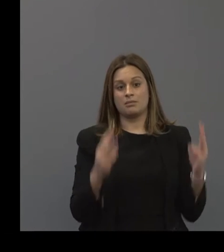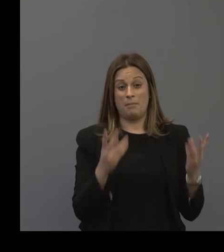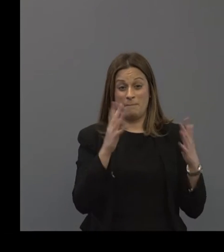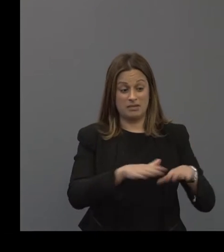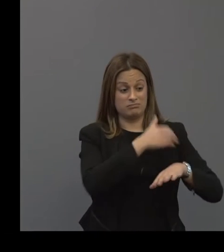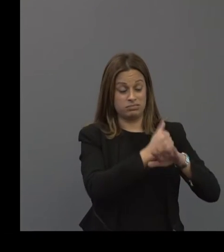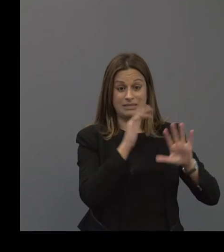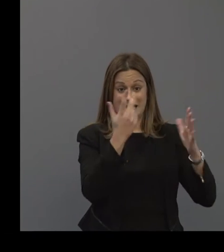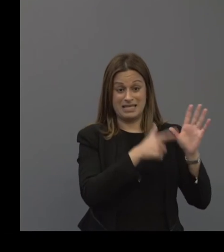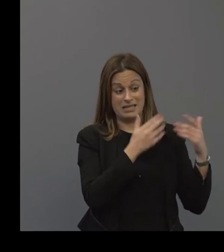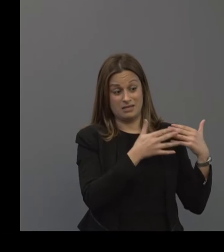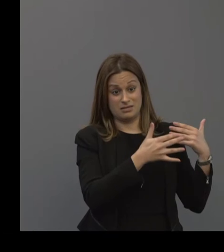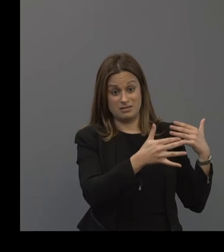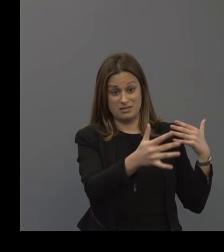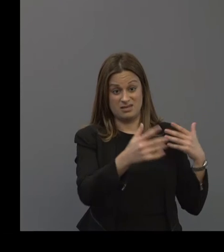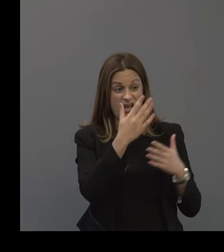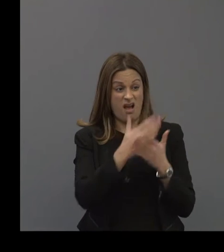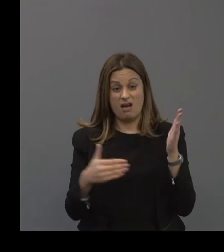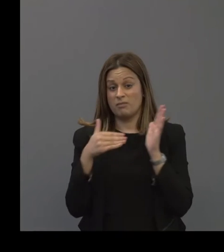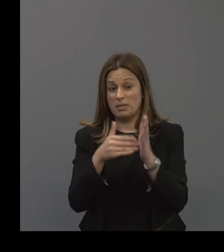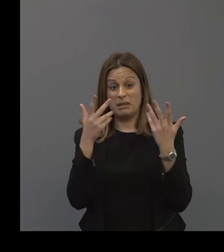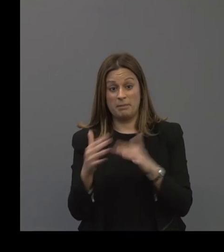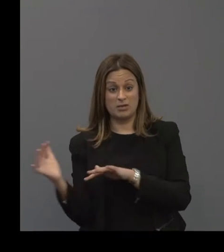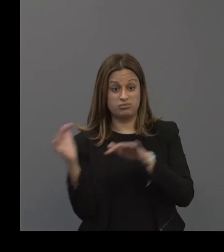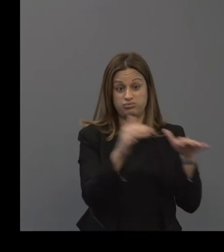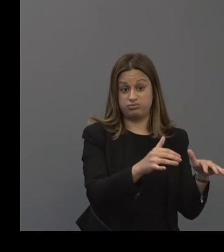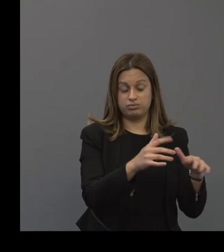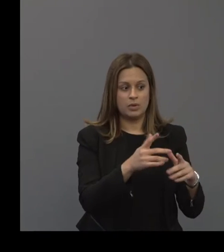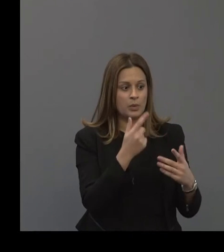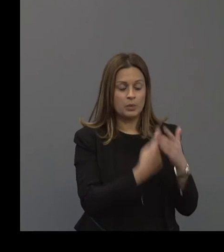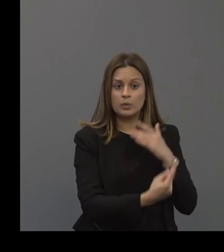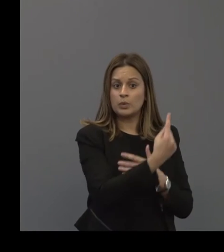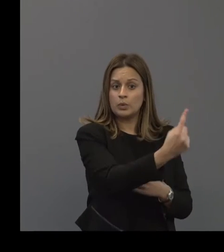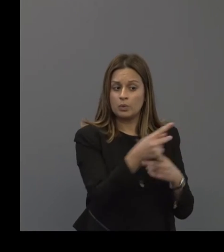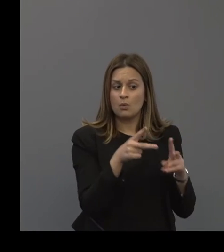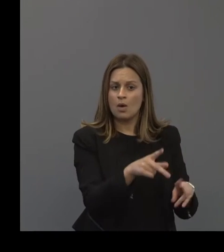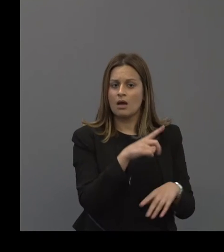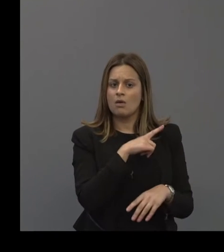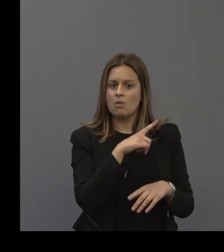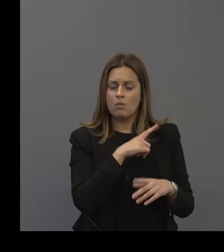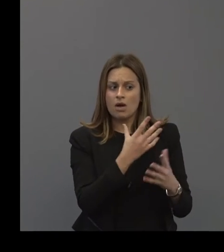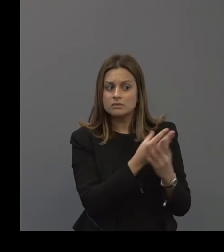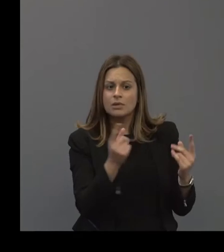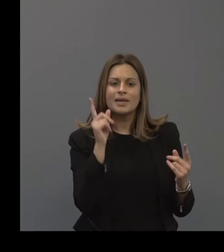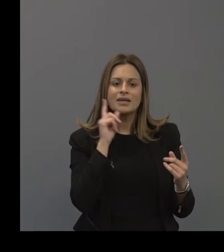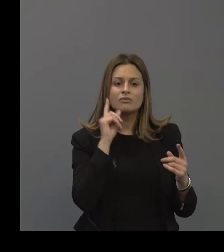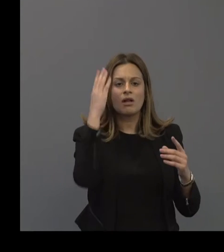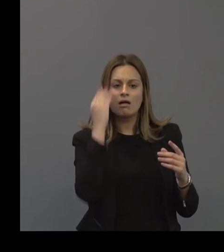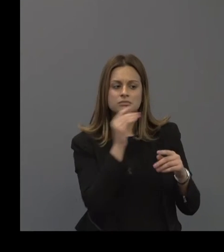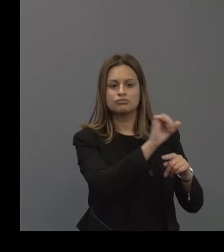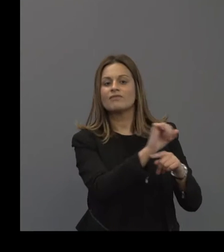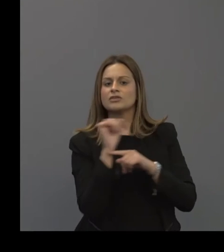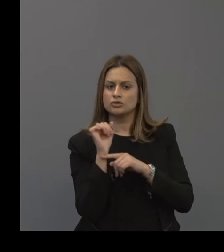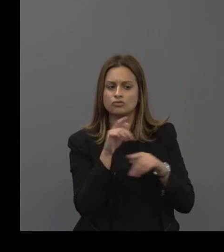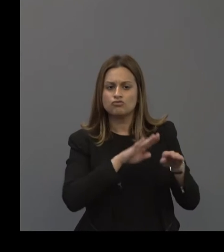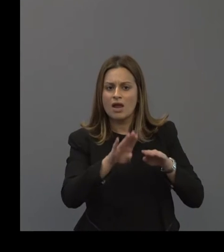years and visited by over half a million people and that was a very unique way to do some hearing loss prevention training.